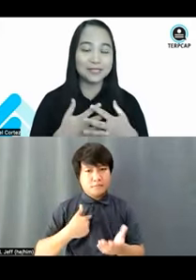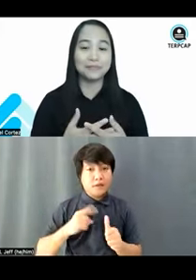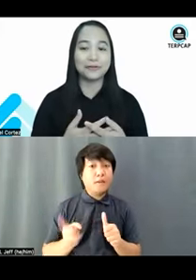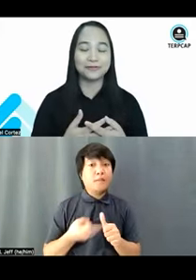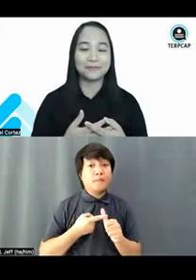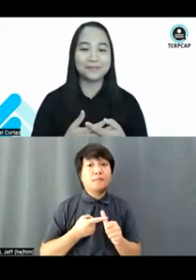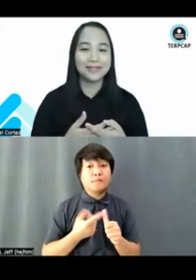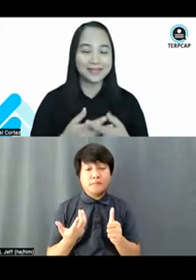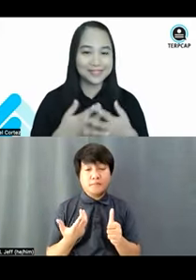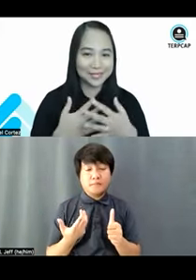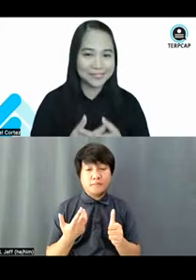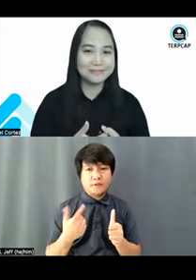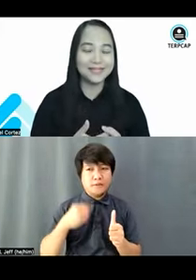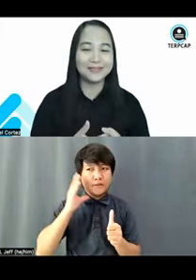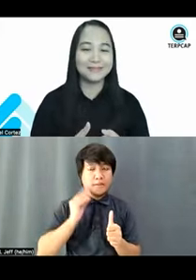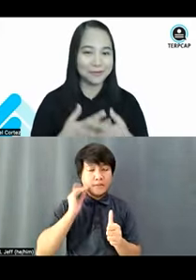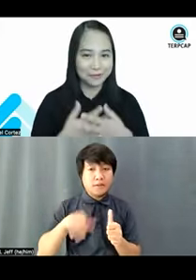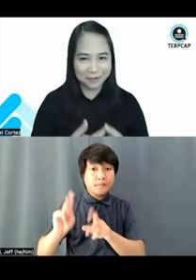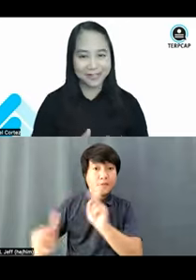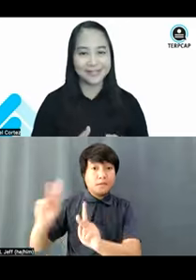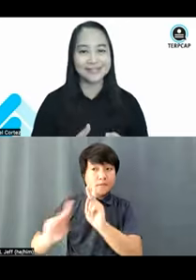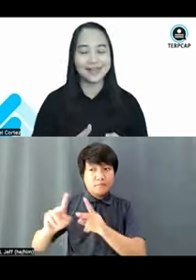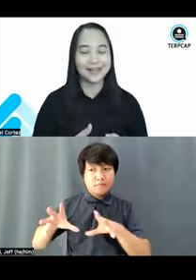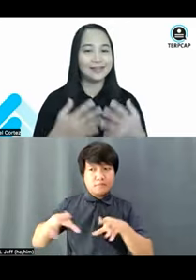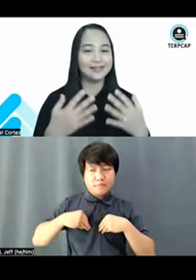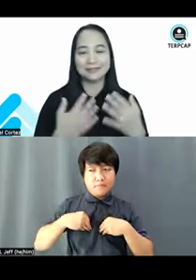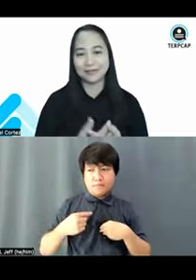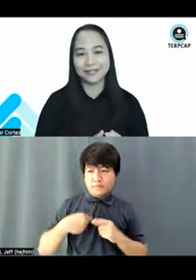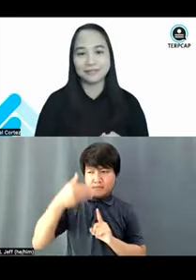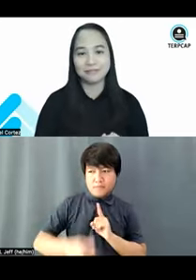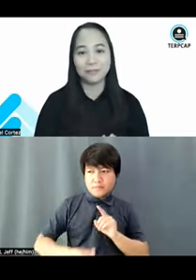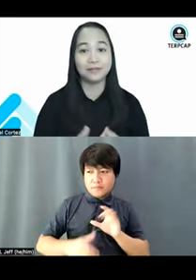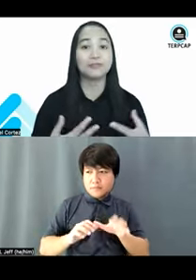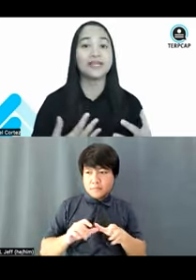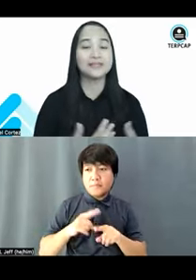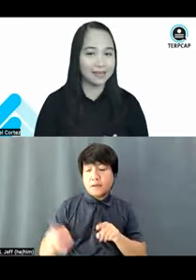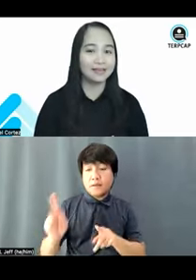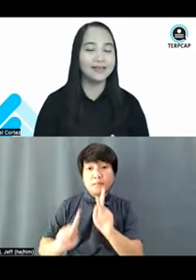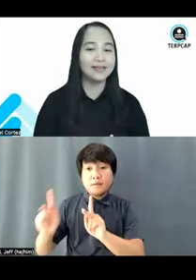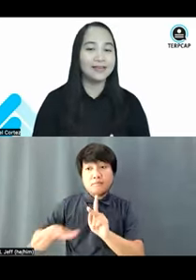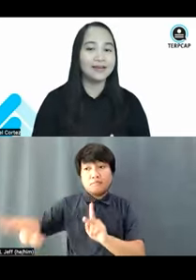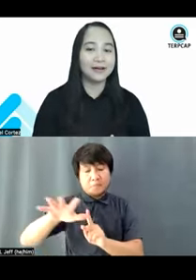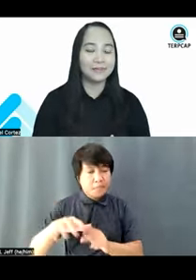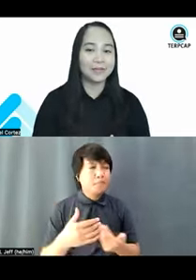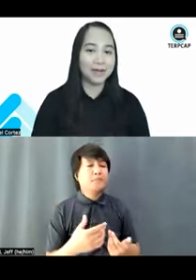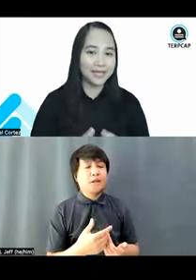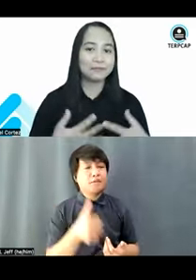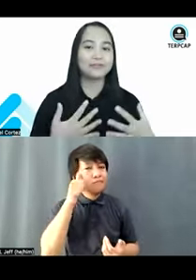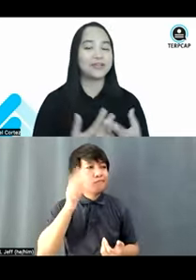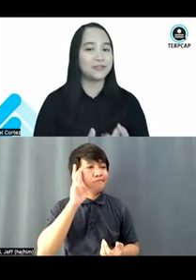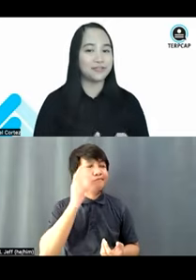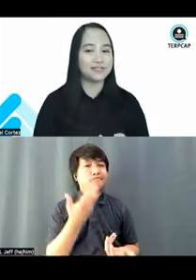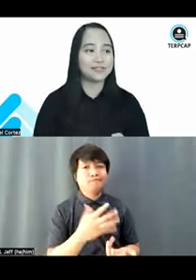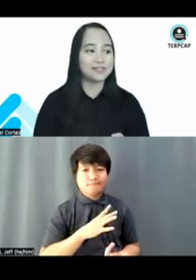people accepting me for who I was, I experienced people embracing my